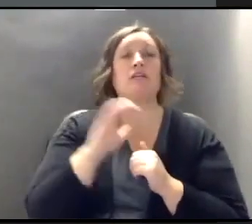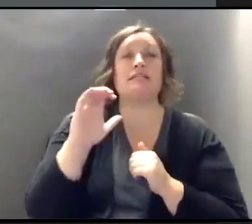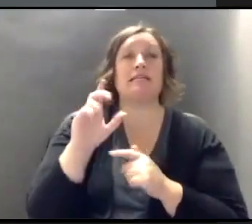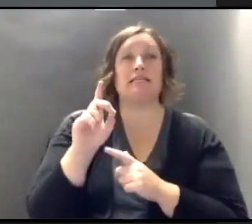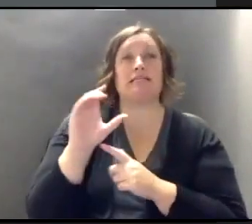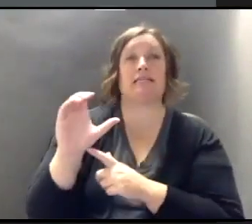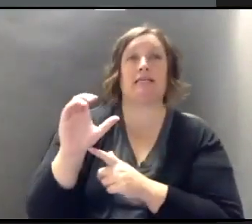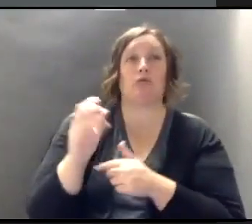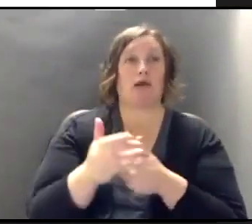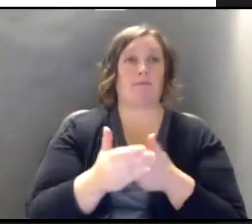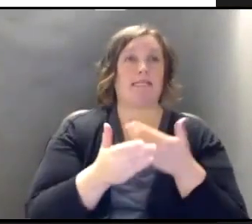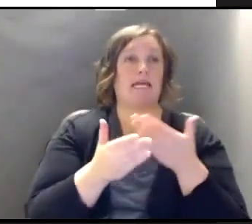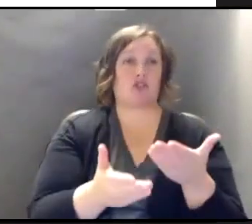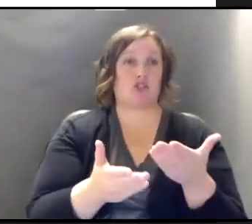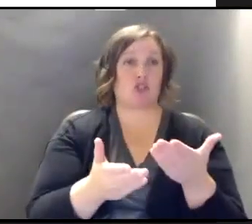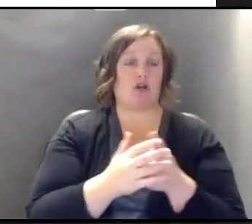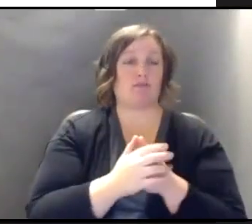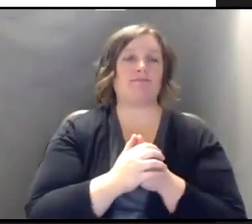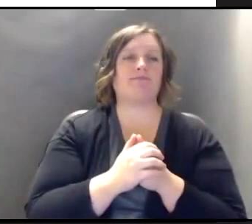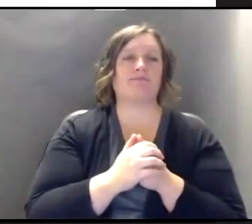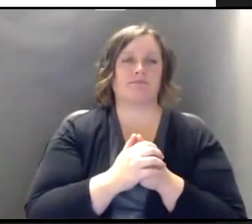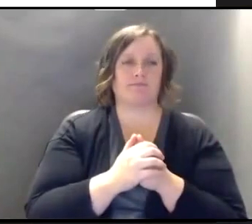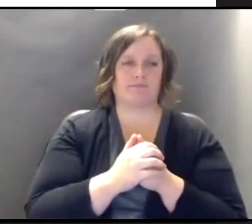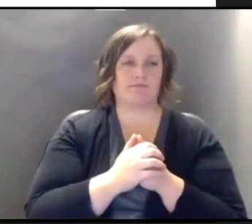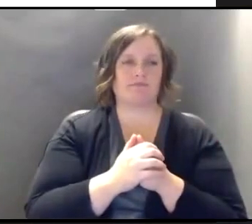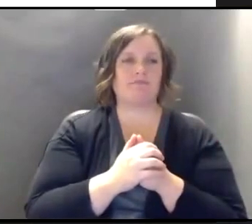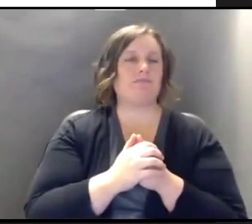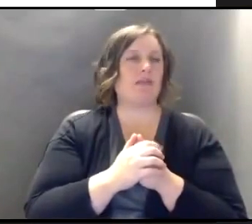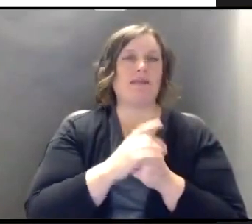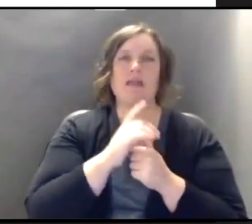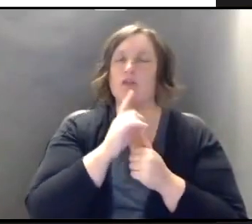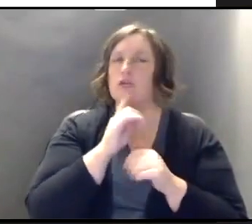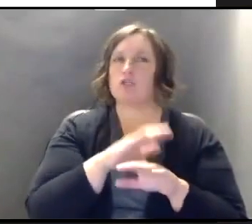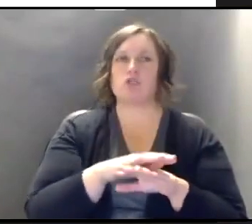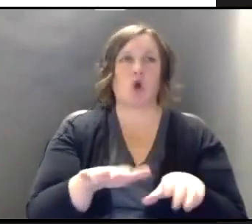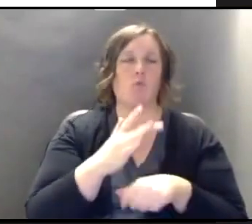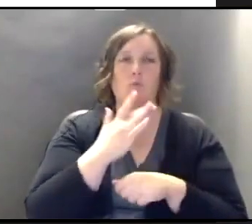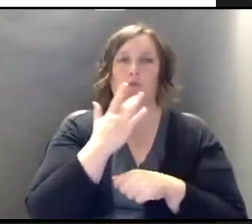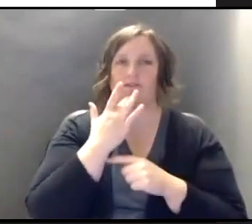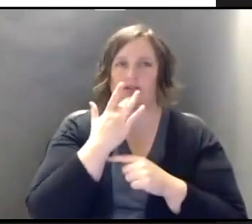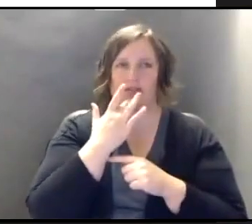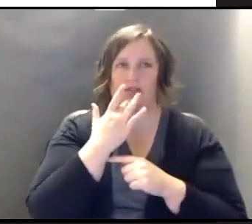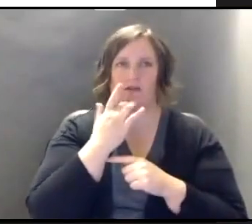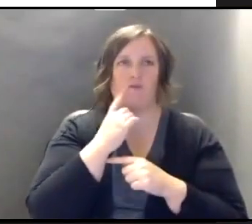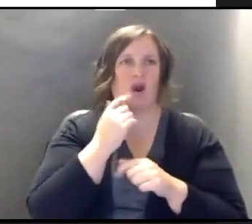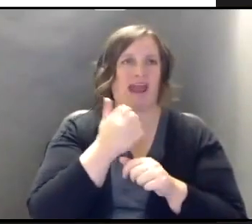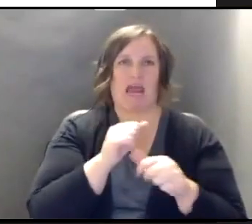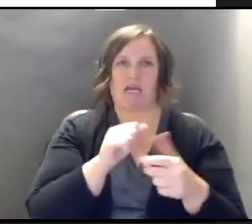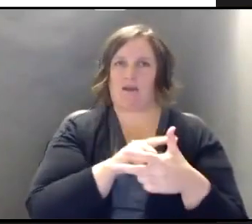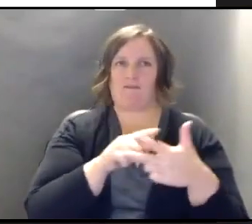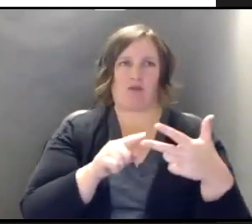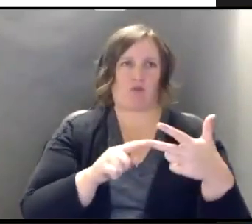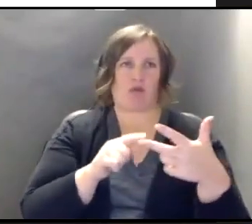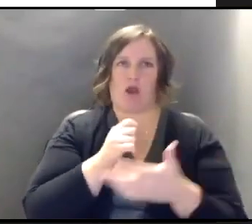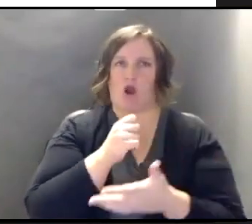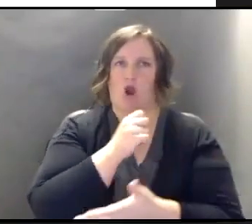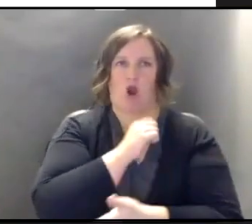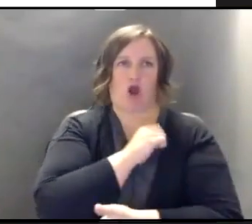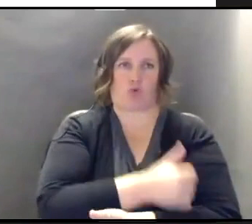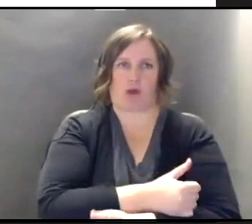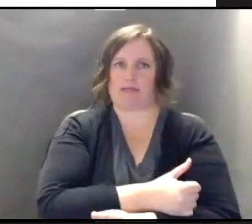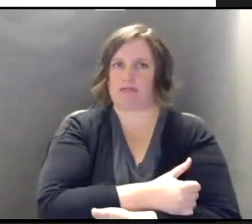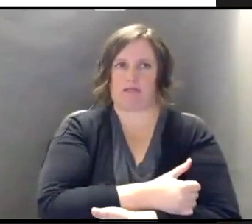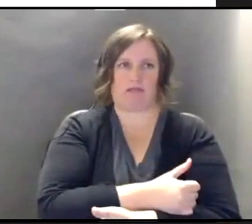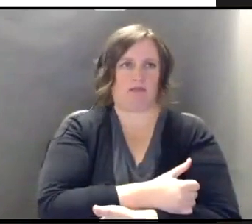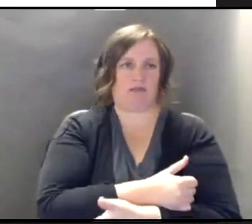recommendations are, next slide, that there is no preference for any of the three authorized vaccines. For